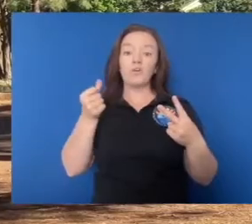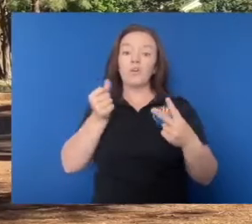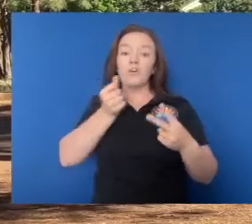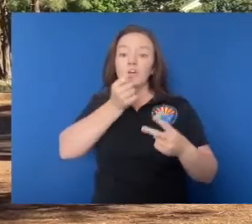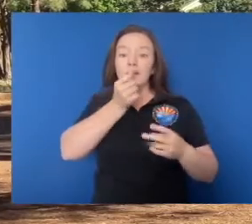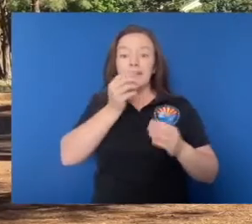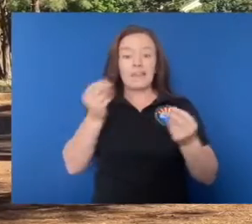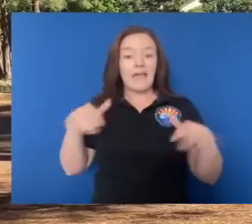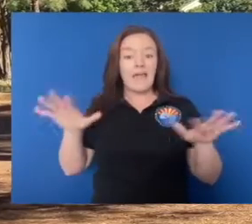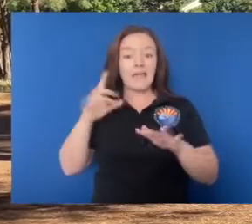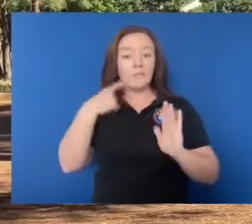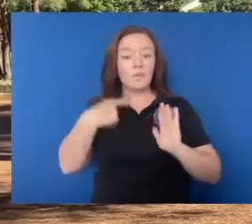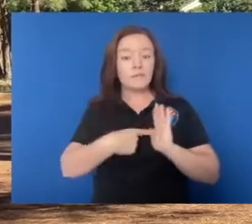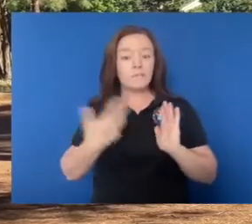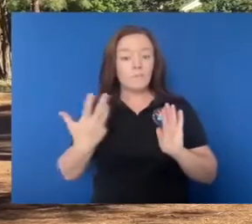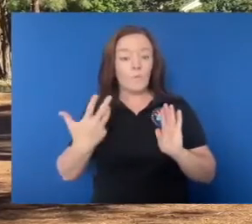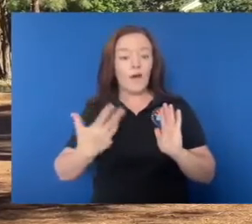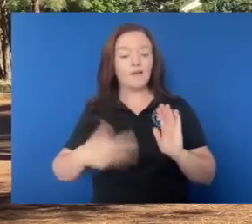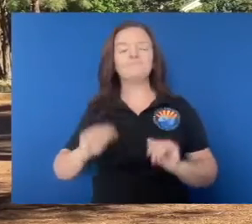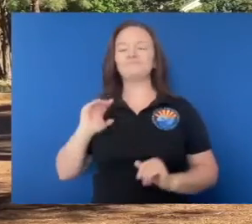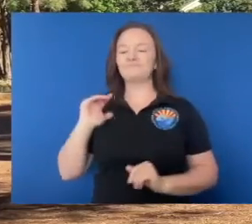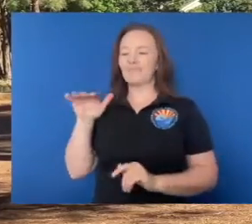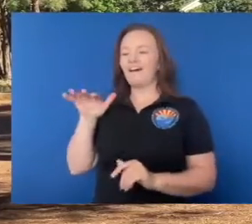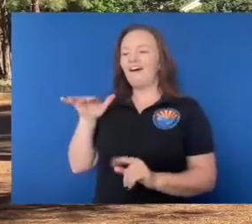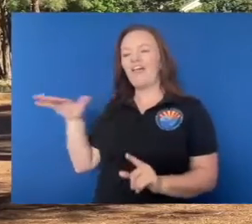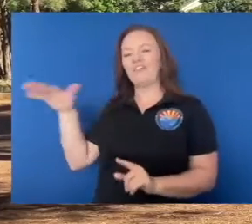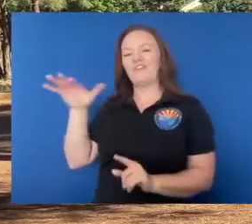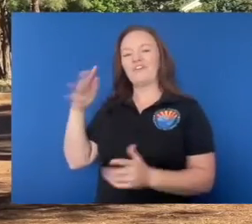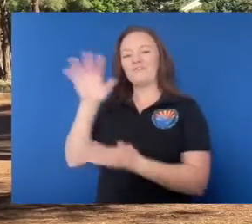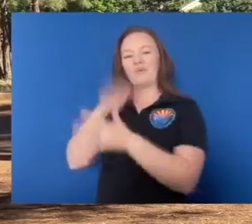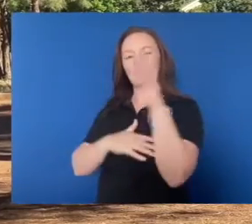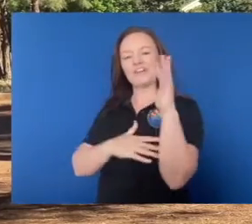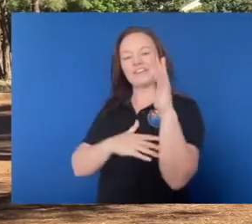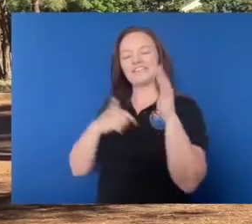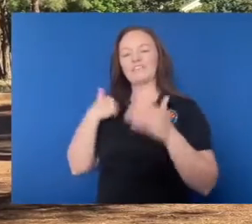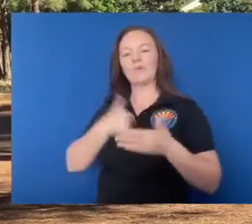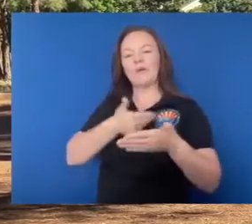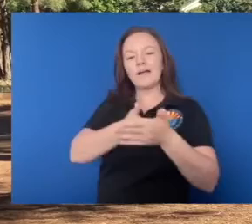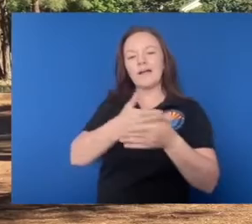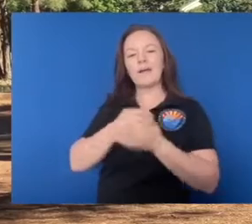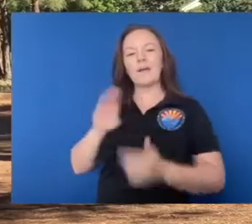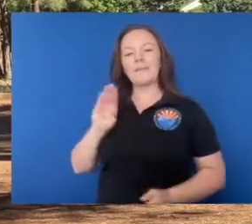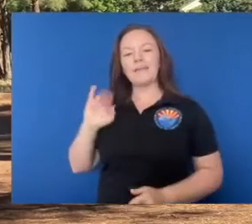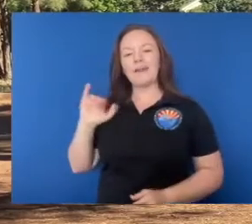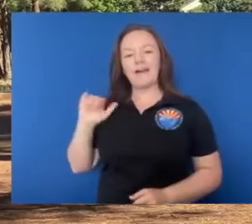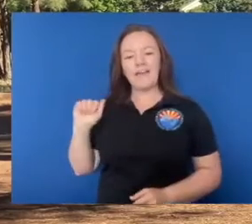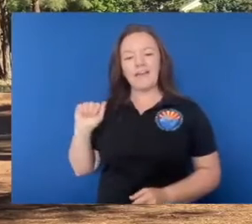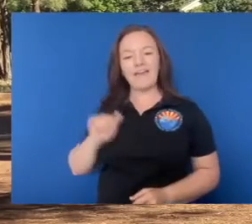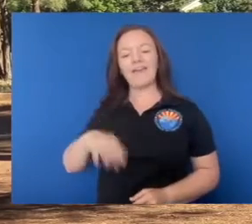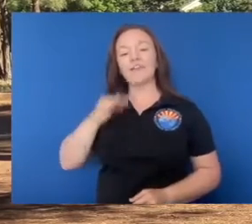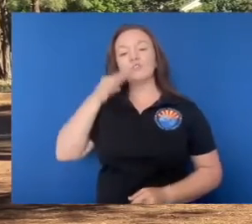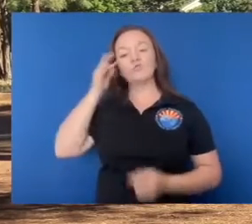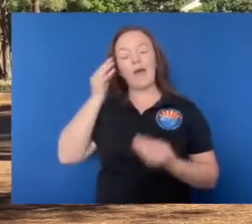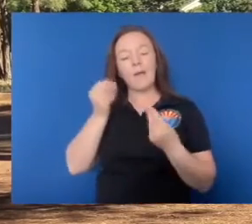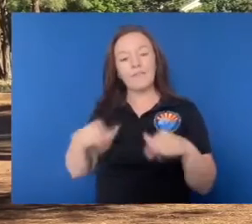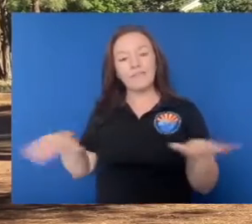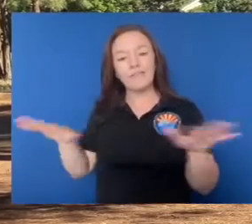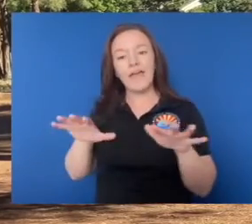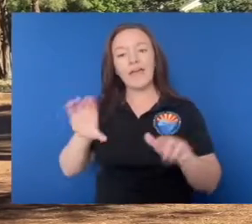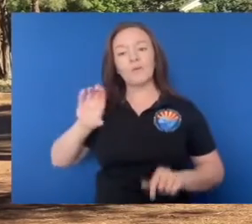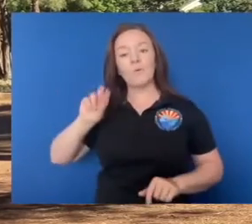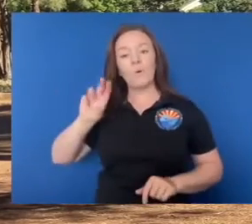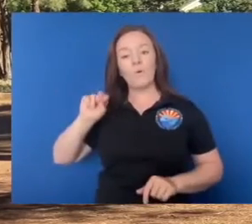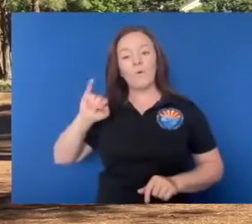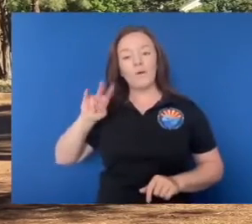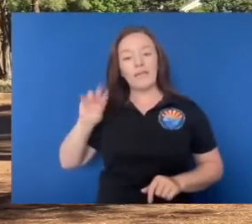like all of our neighboring forests. We're adjacent to BIA tribal lands. We're adjacent